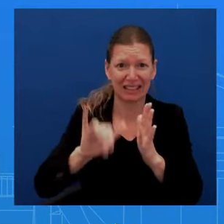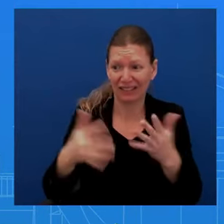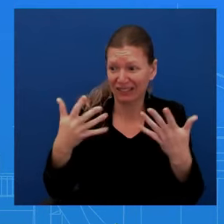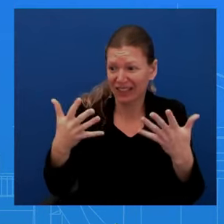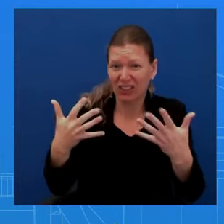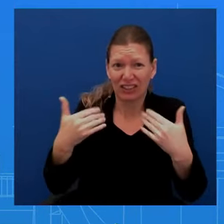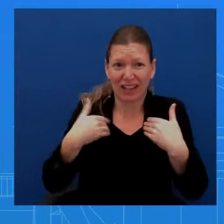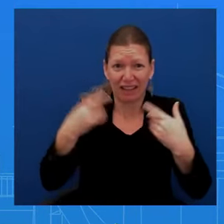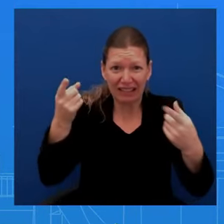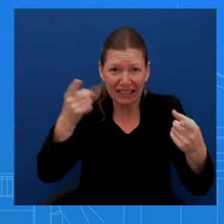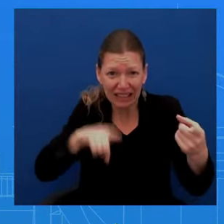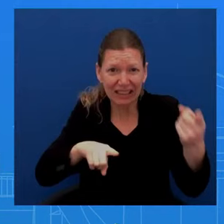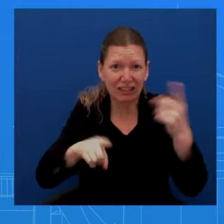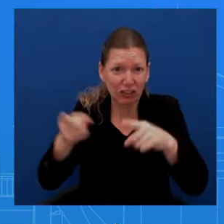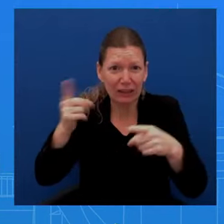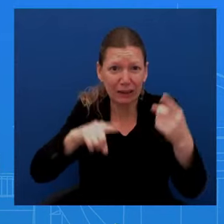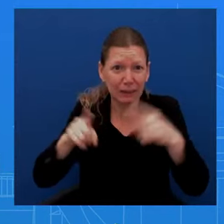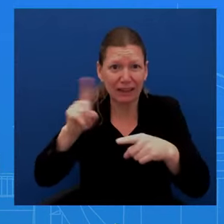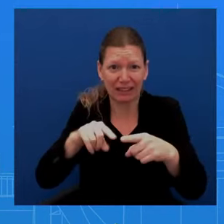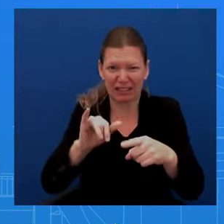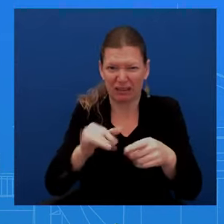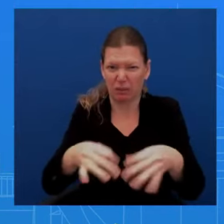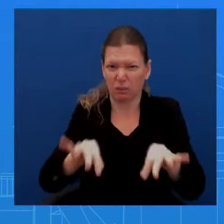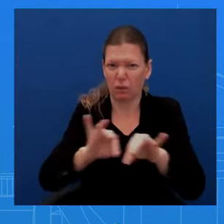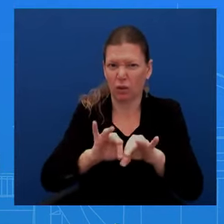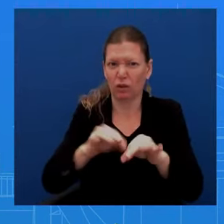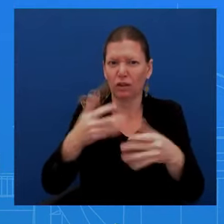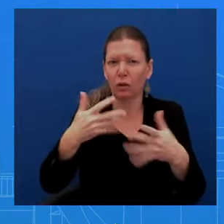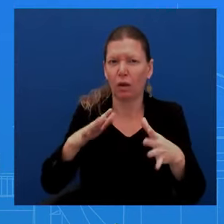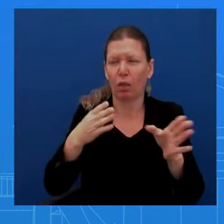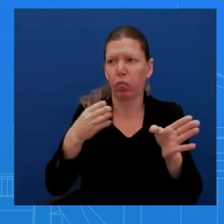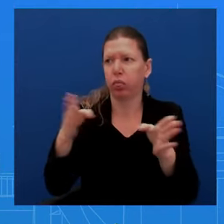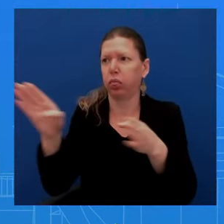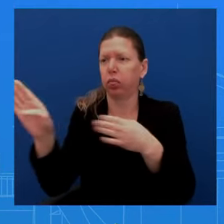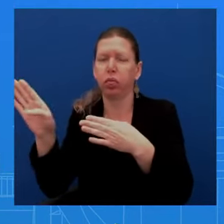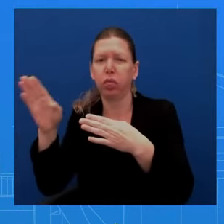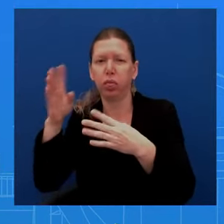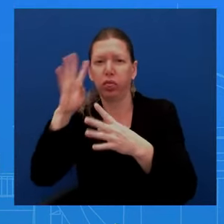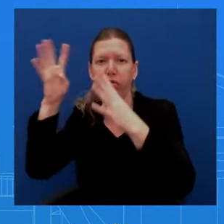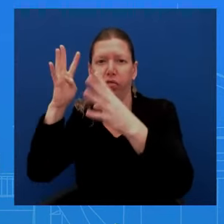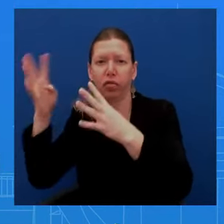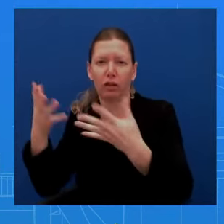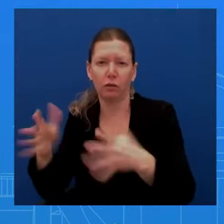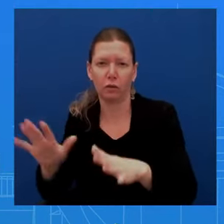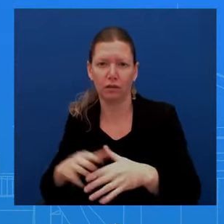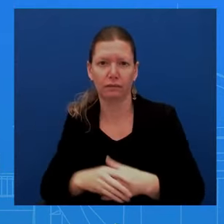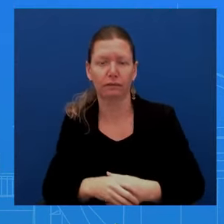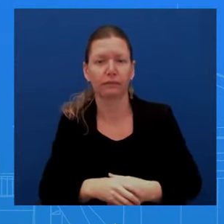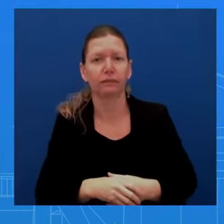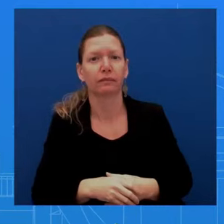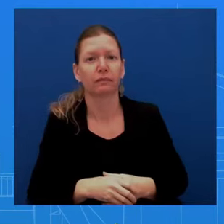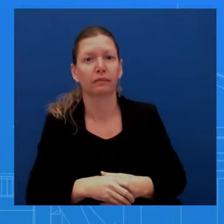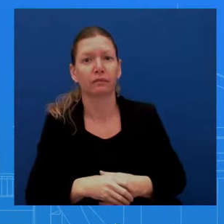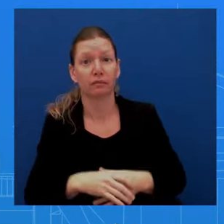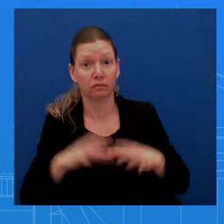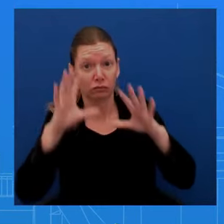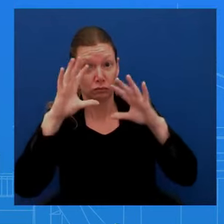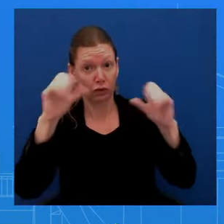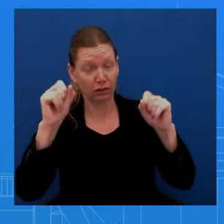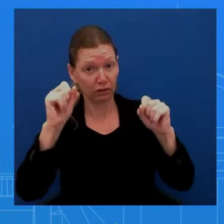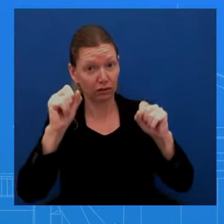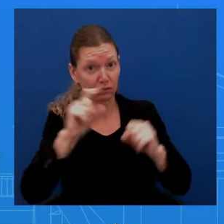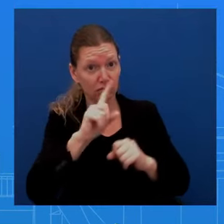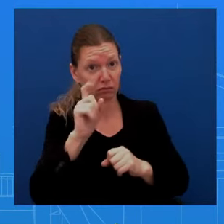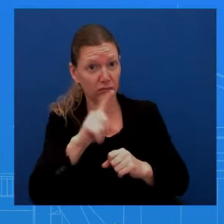into hypotheticals at this point. Will the president sit down with congressional leaders this week? Well, don't have any, uh, any schedule to